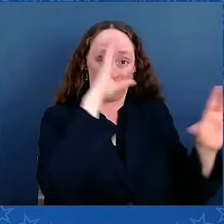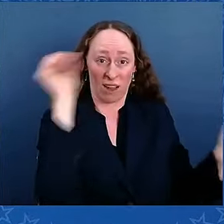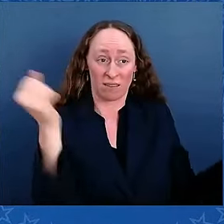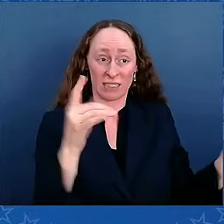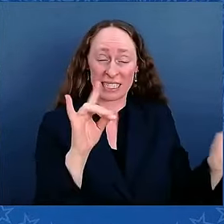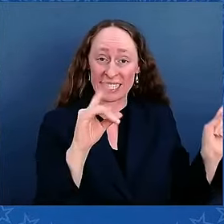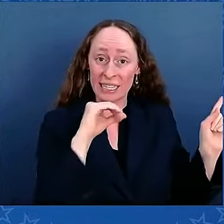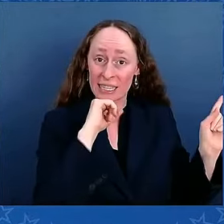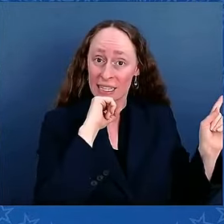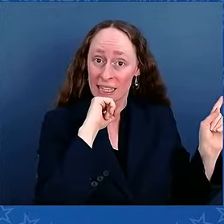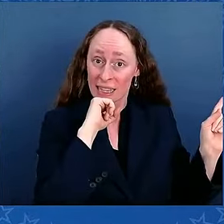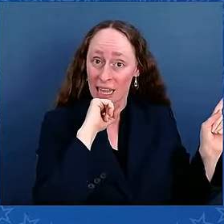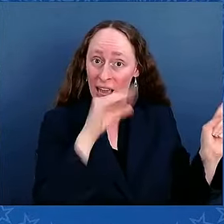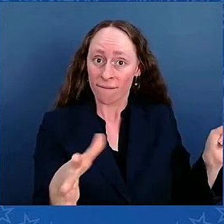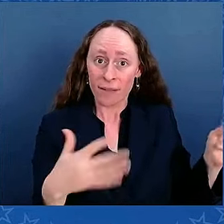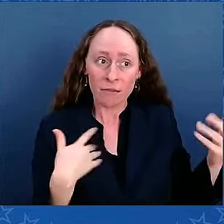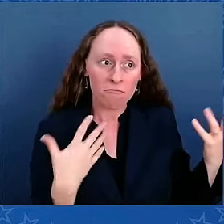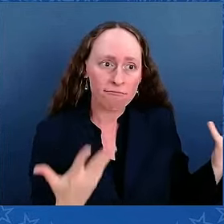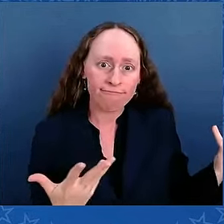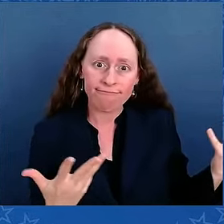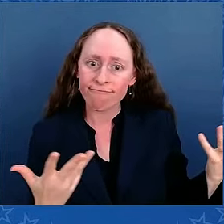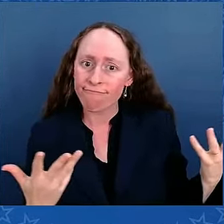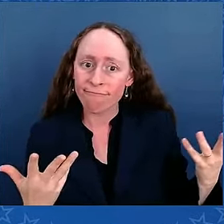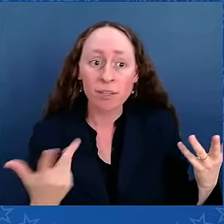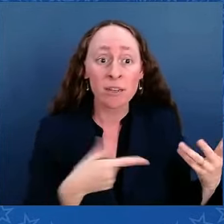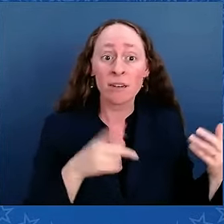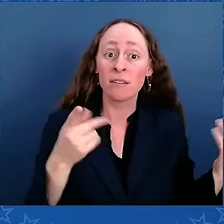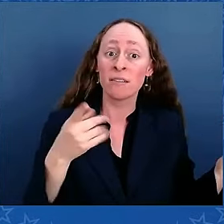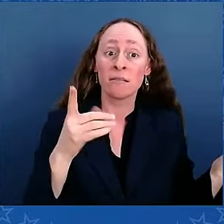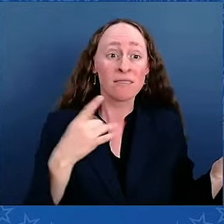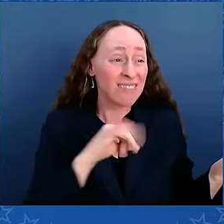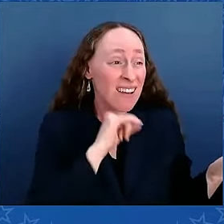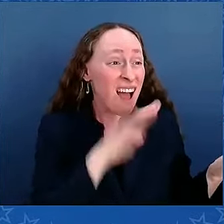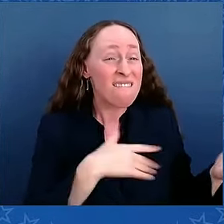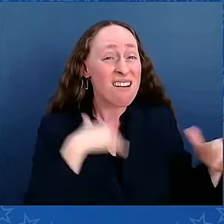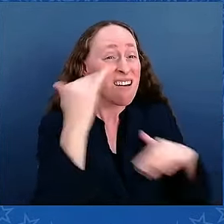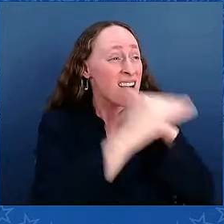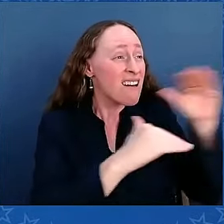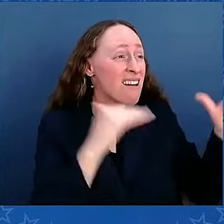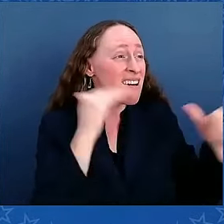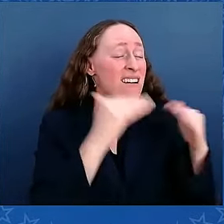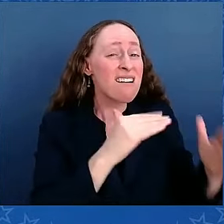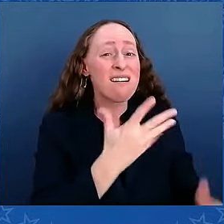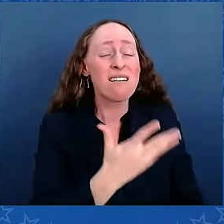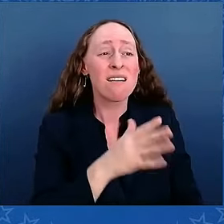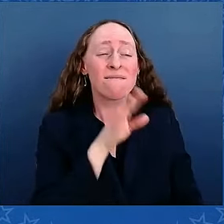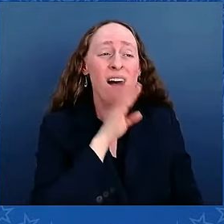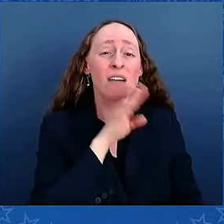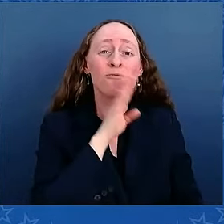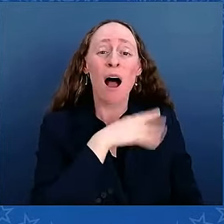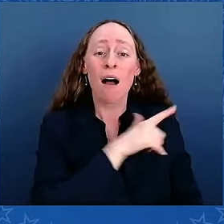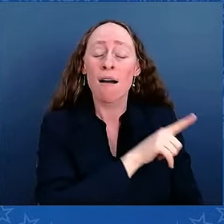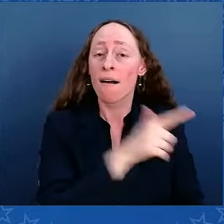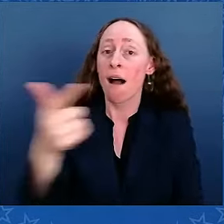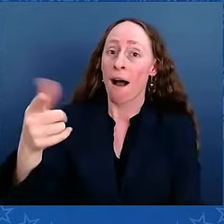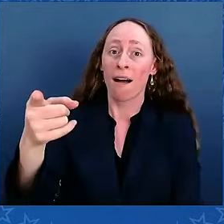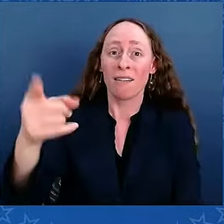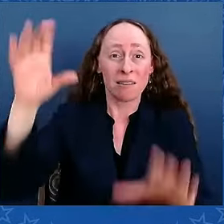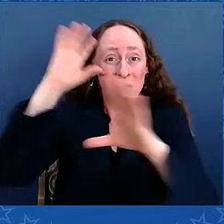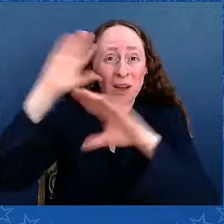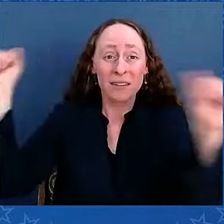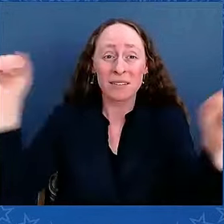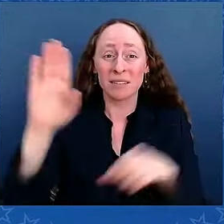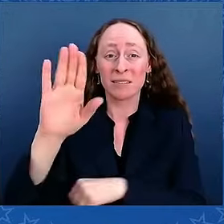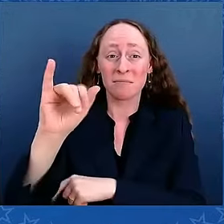years. But when President Biden was elected, he included the Butch Lewis Act in the American Rescue Plan.